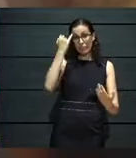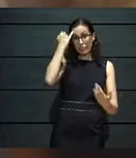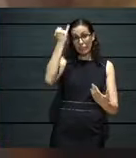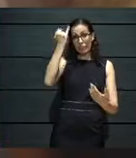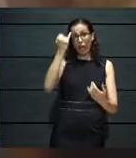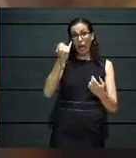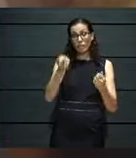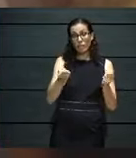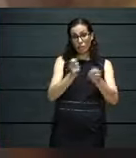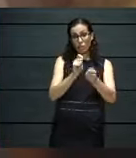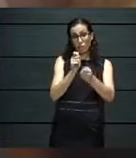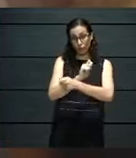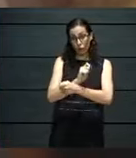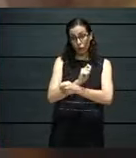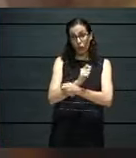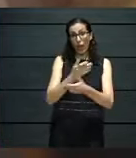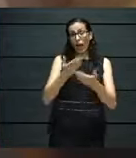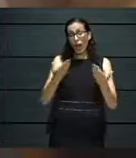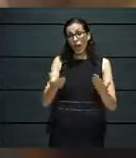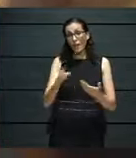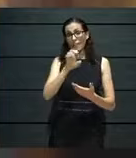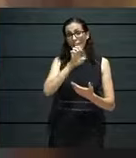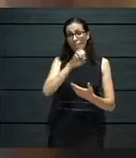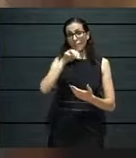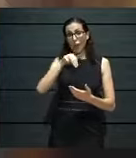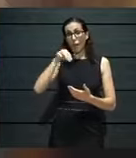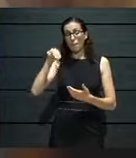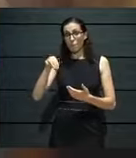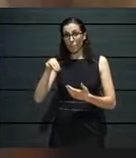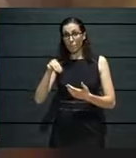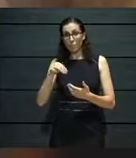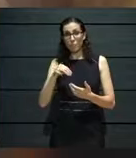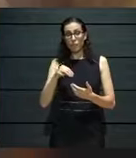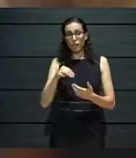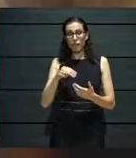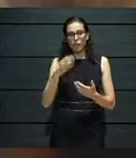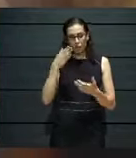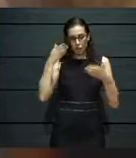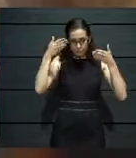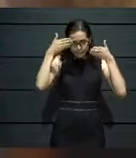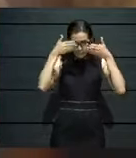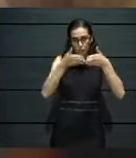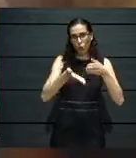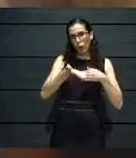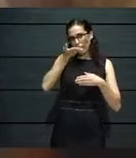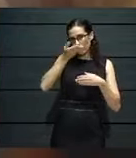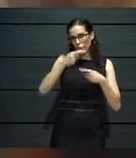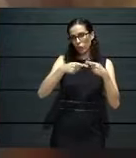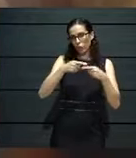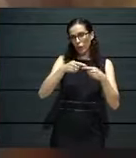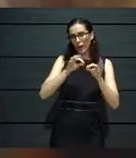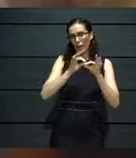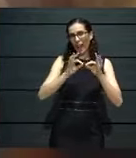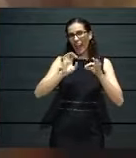Malta, for instance, is based on electronic music. Like even myself, coming from